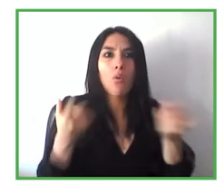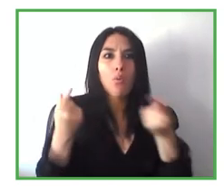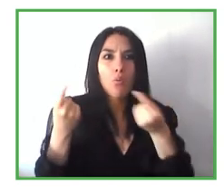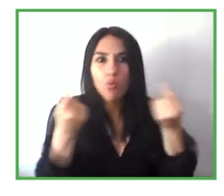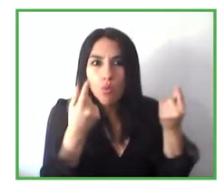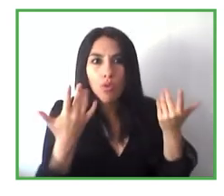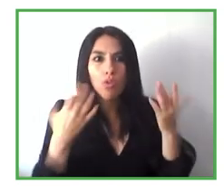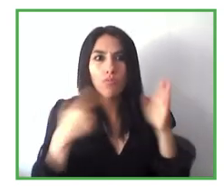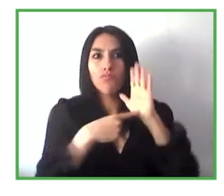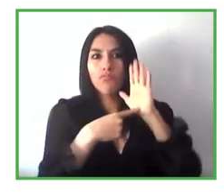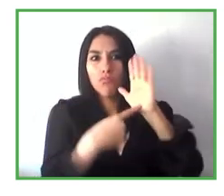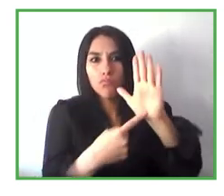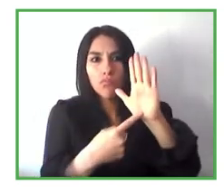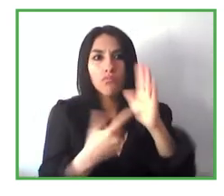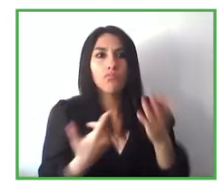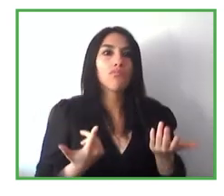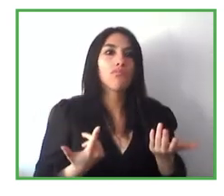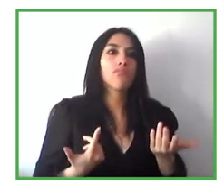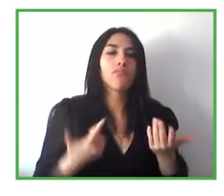any element.